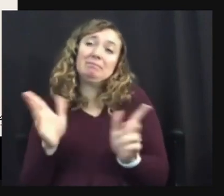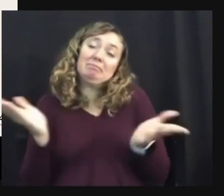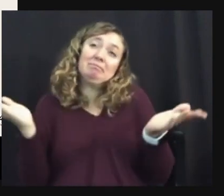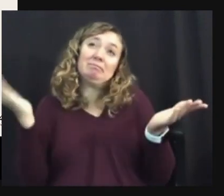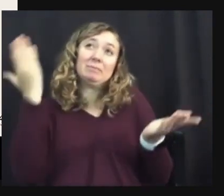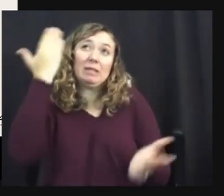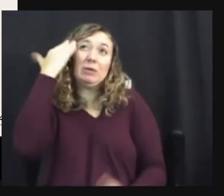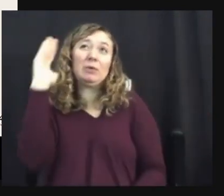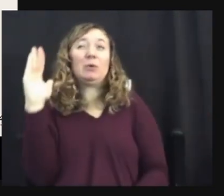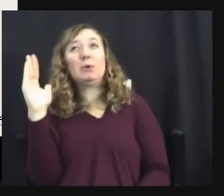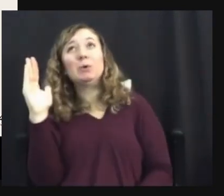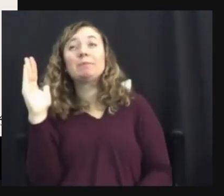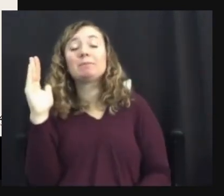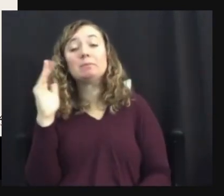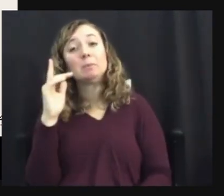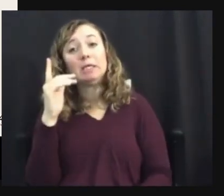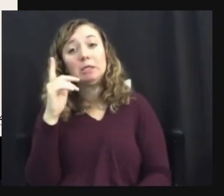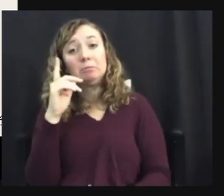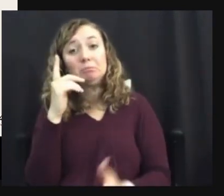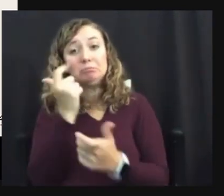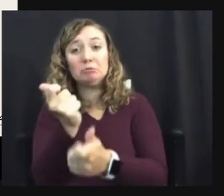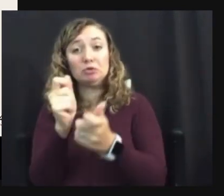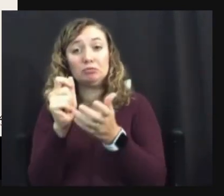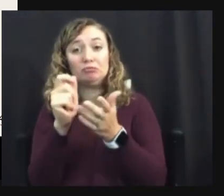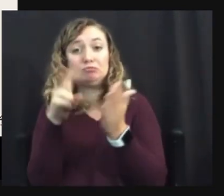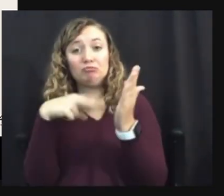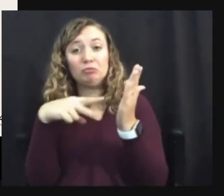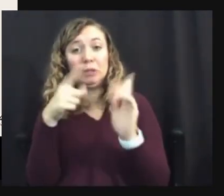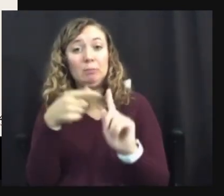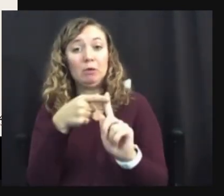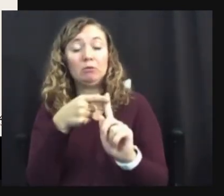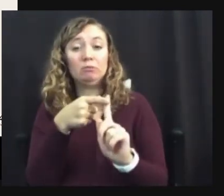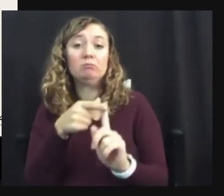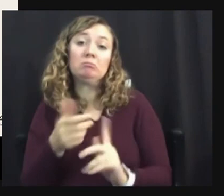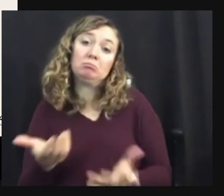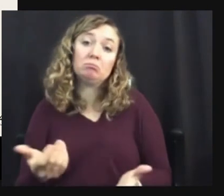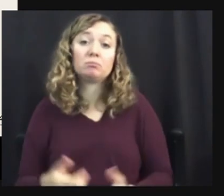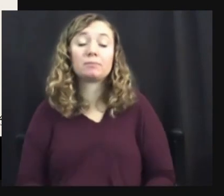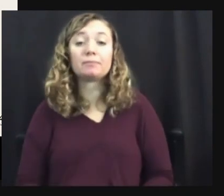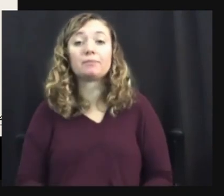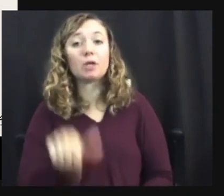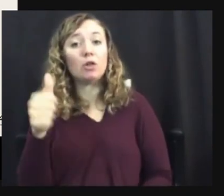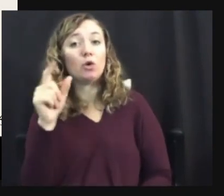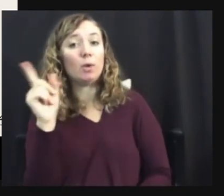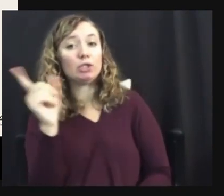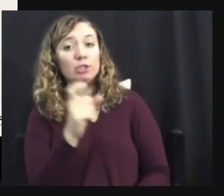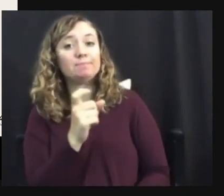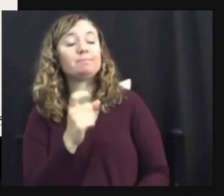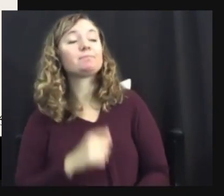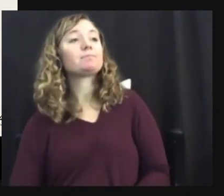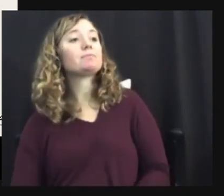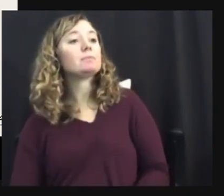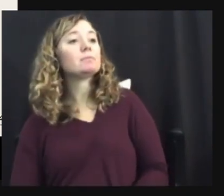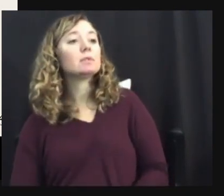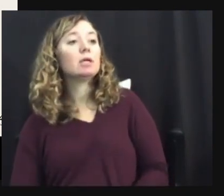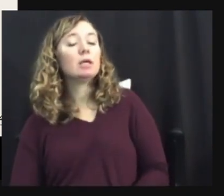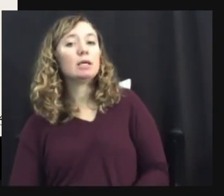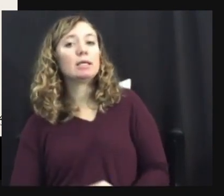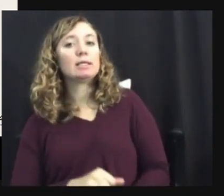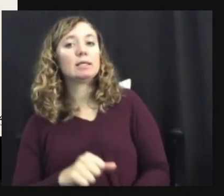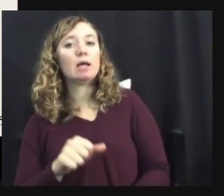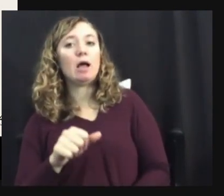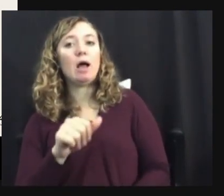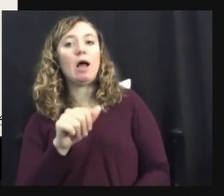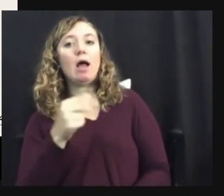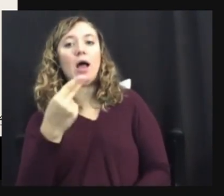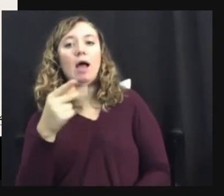that would be interesting to read about, um, another question. Is there a similar term for hyperphantasia